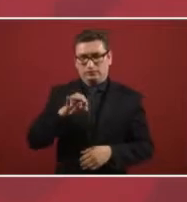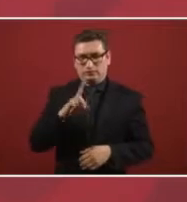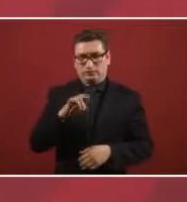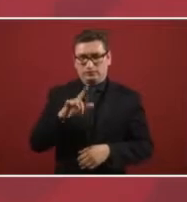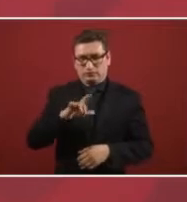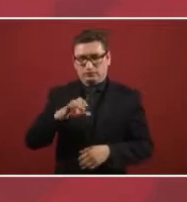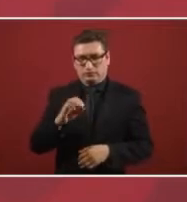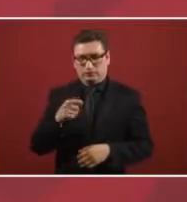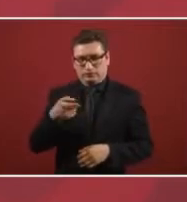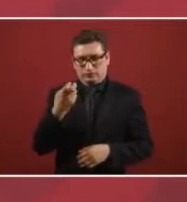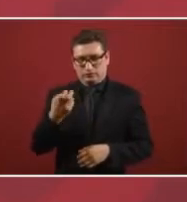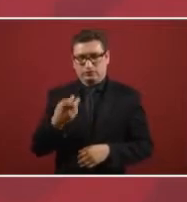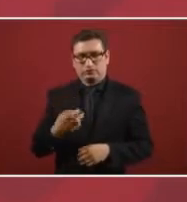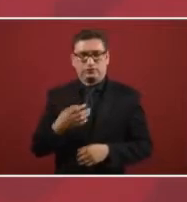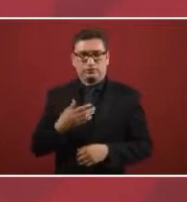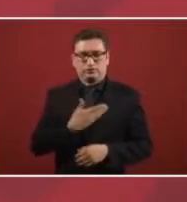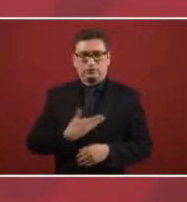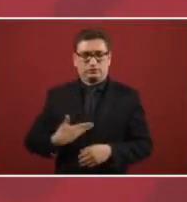Cedillo.